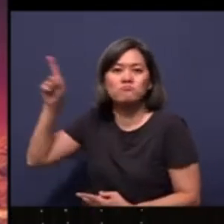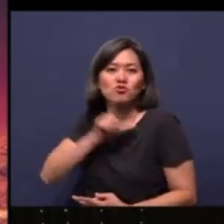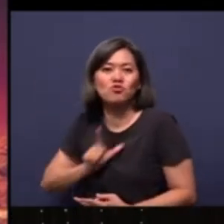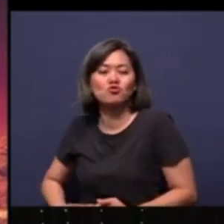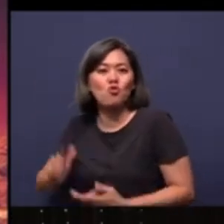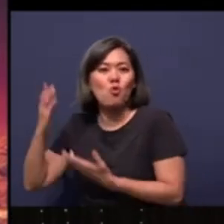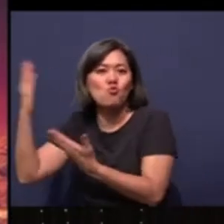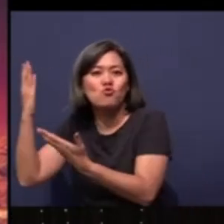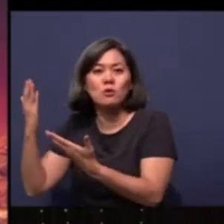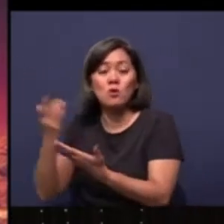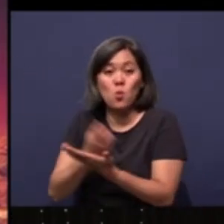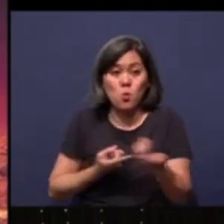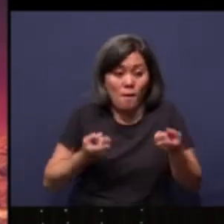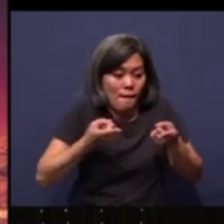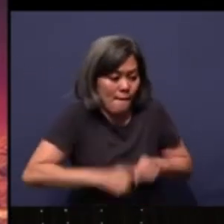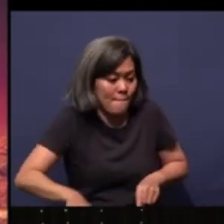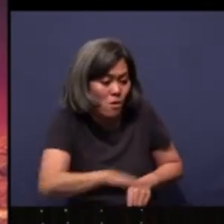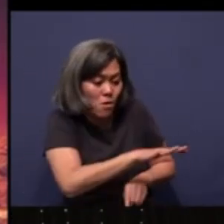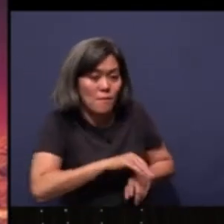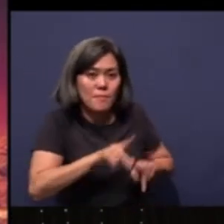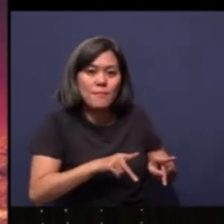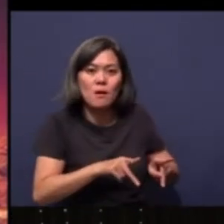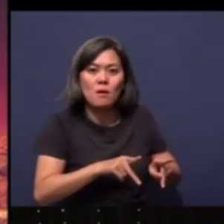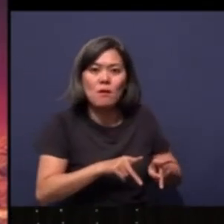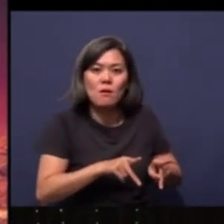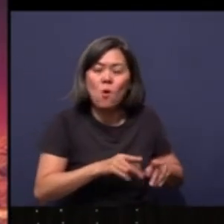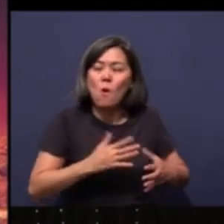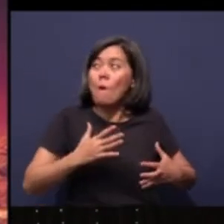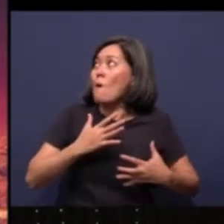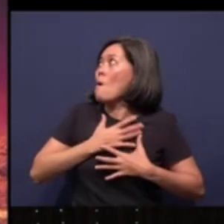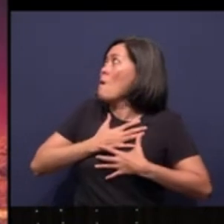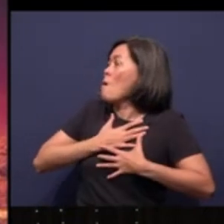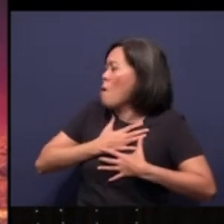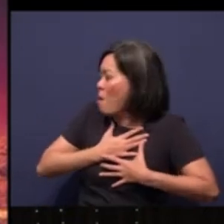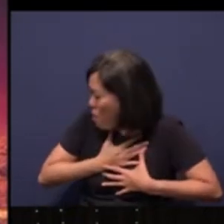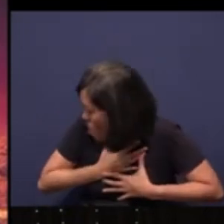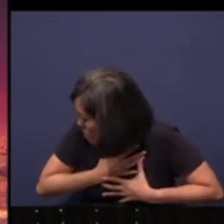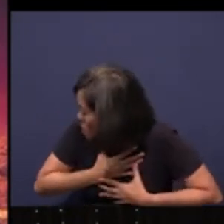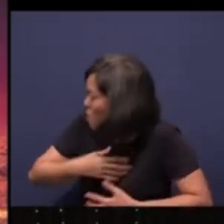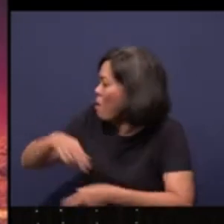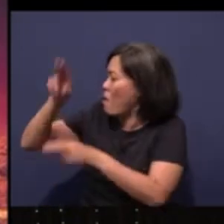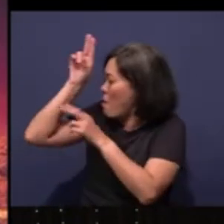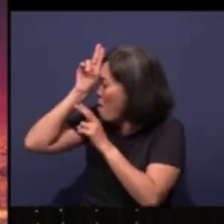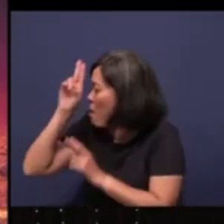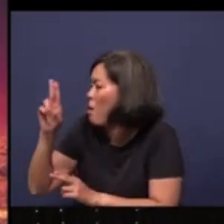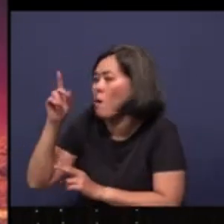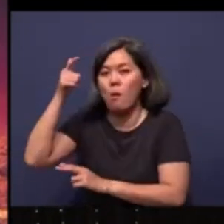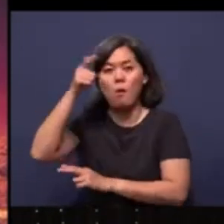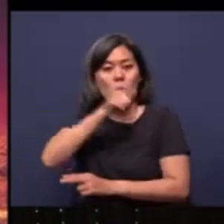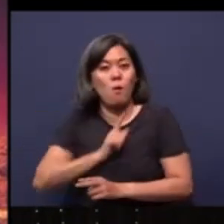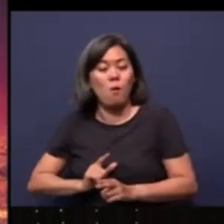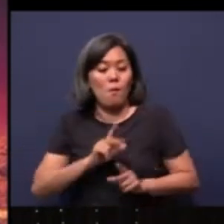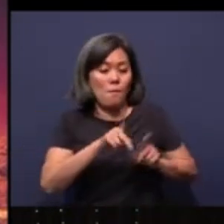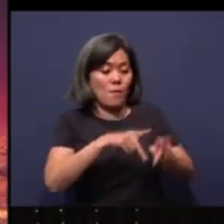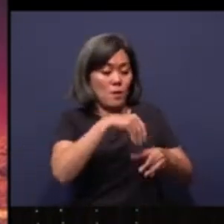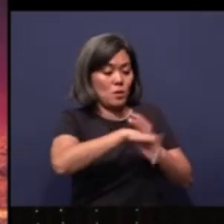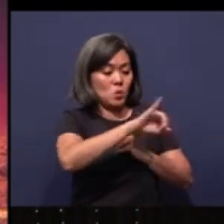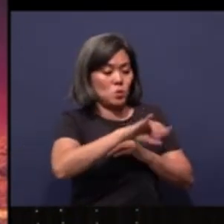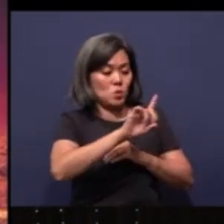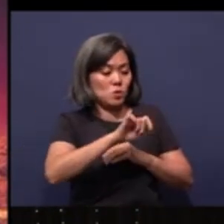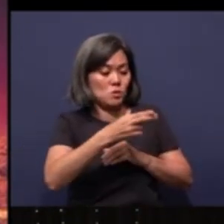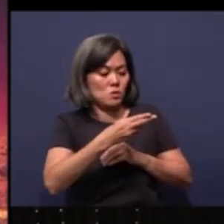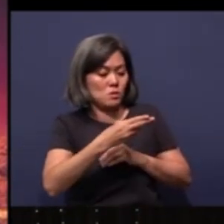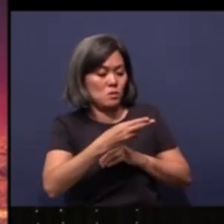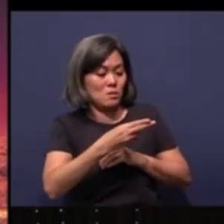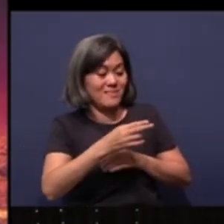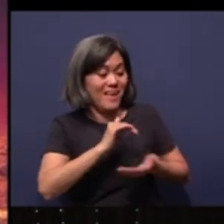And what happened to the people? They feared the Lord. The people of Judah turned away from their